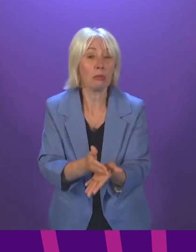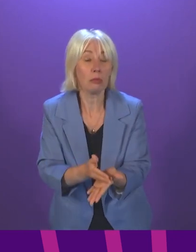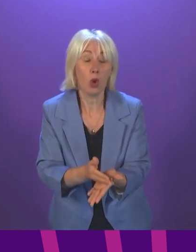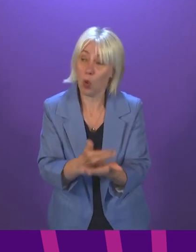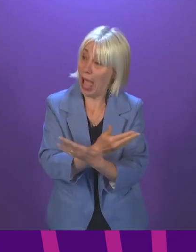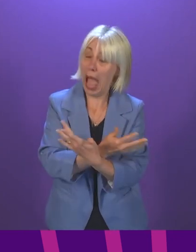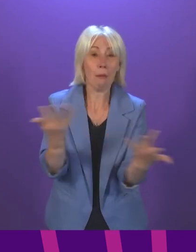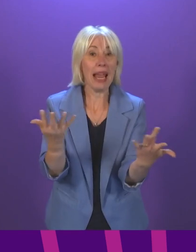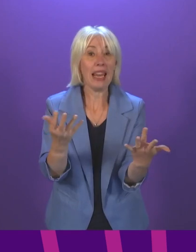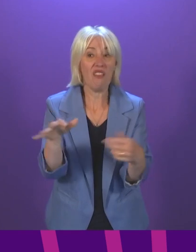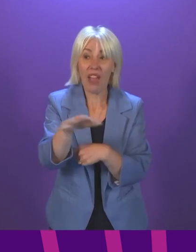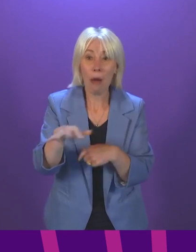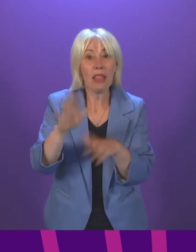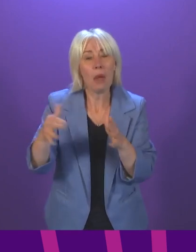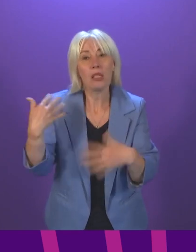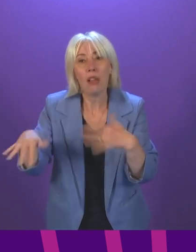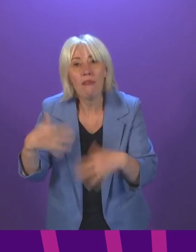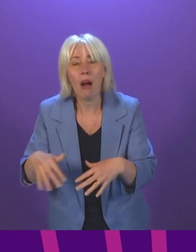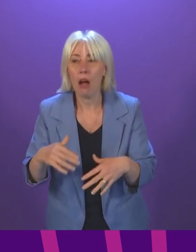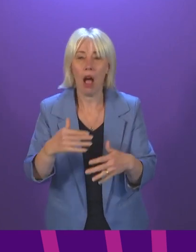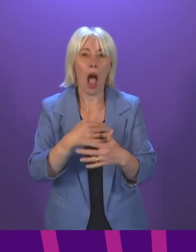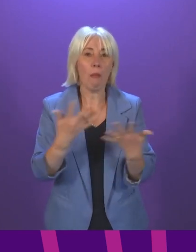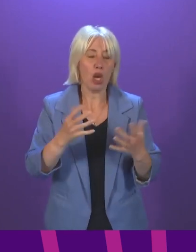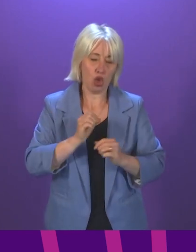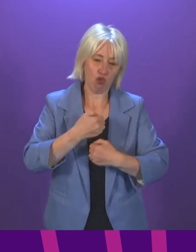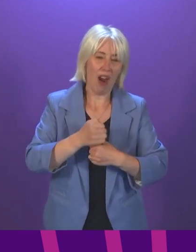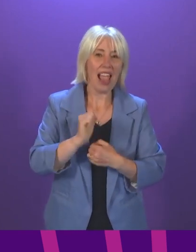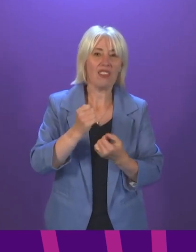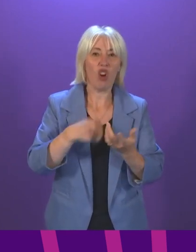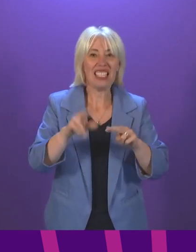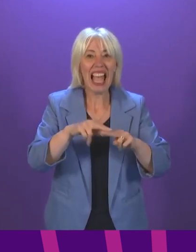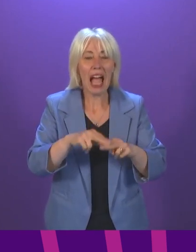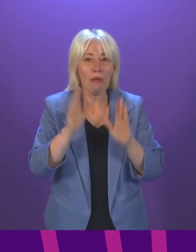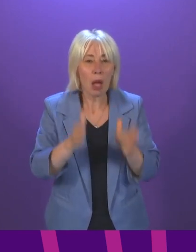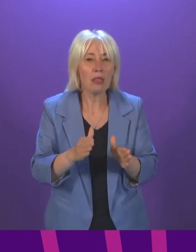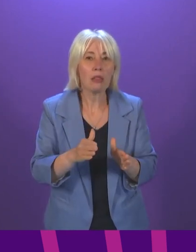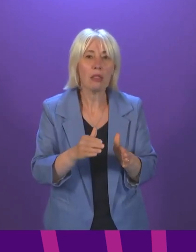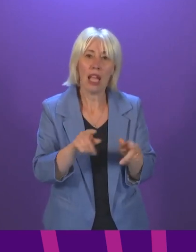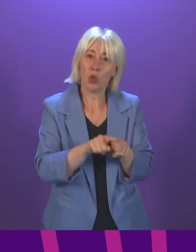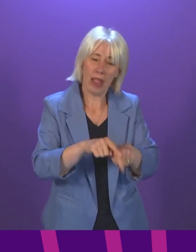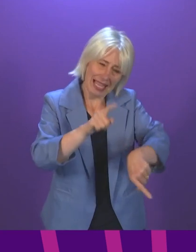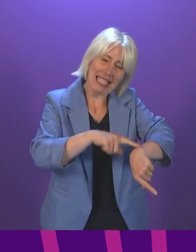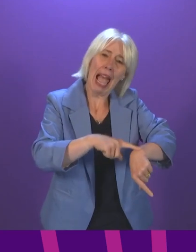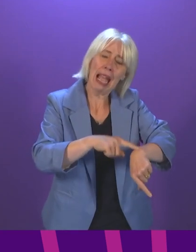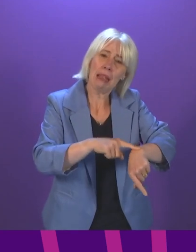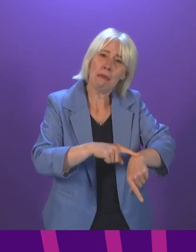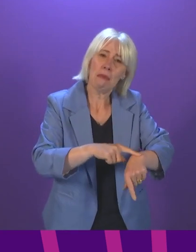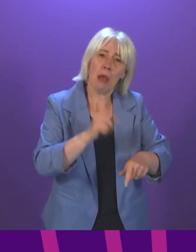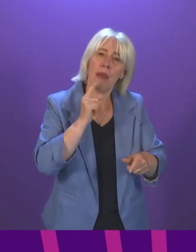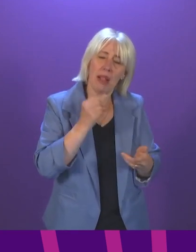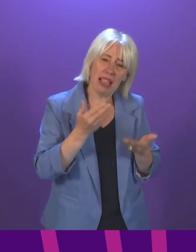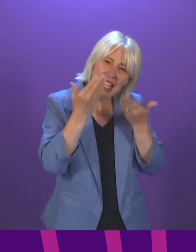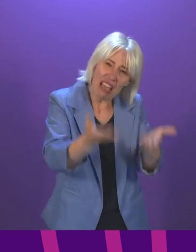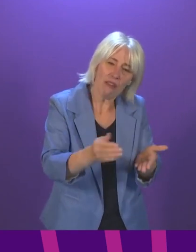families will have to suffer? How much more stress will our workers have to endure? And how much more time does she expect people to give her and her health